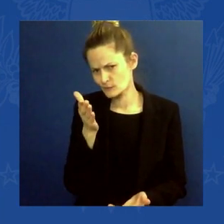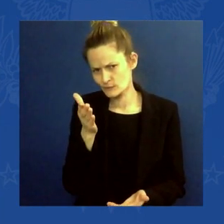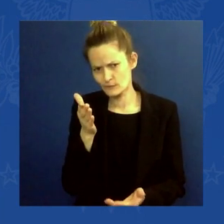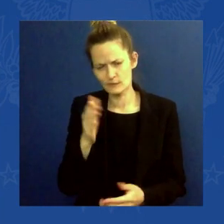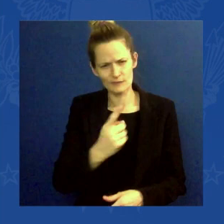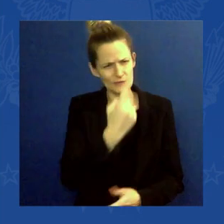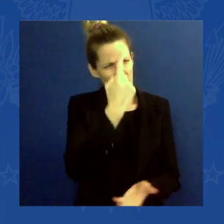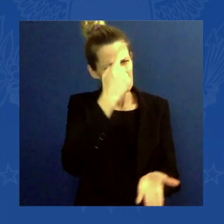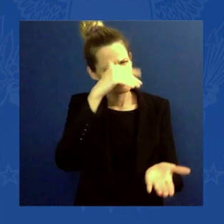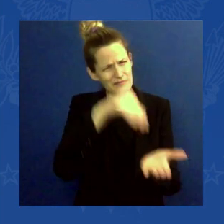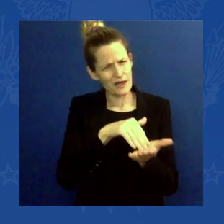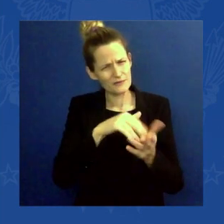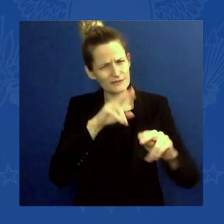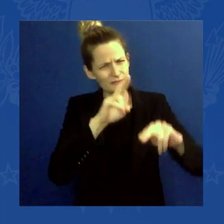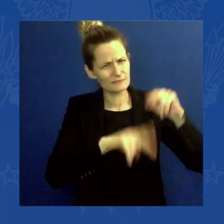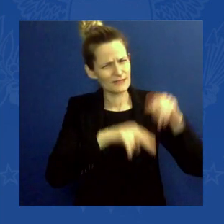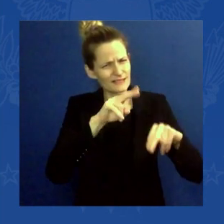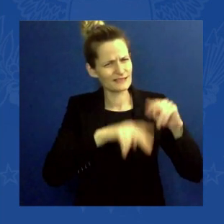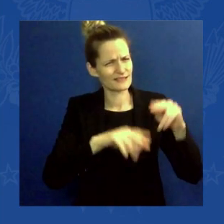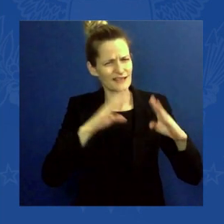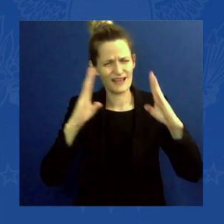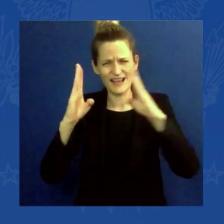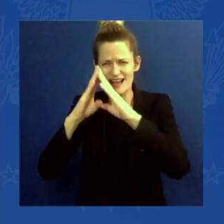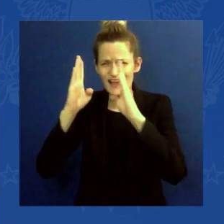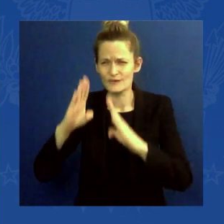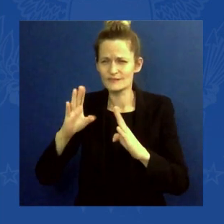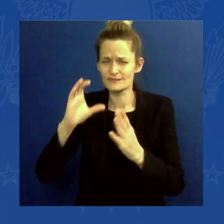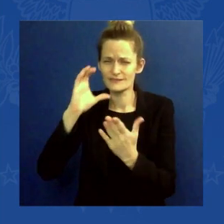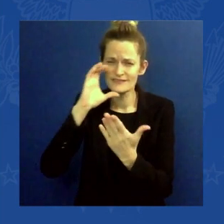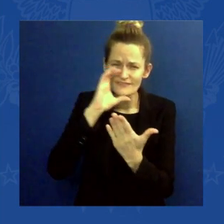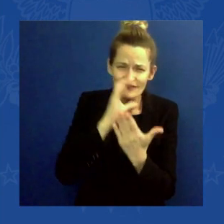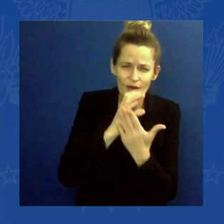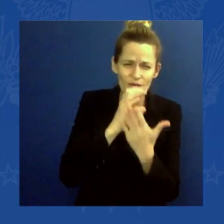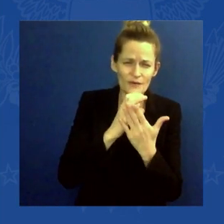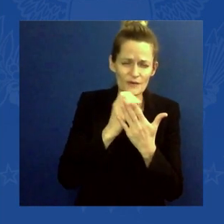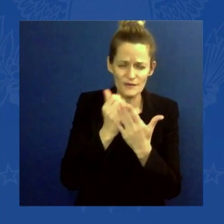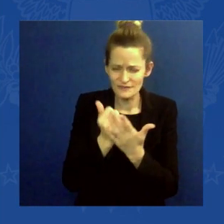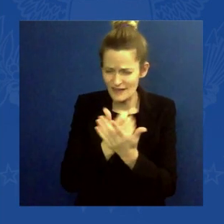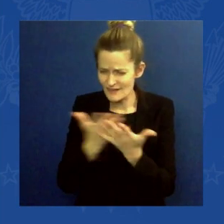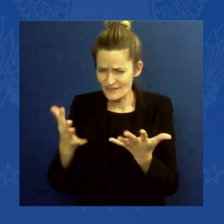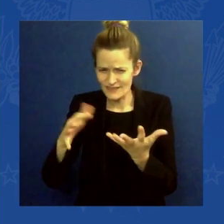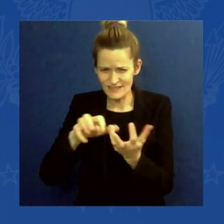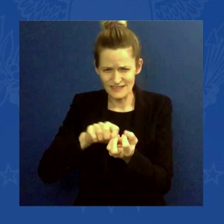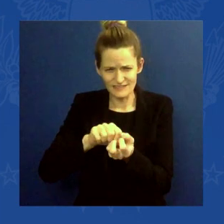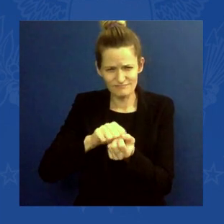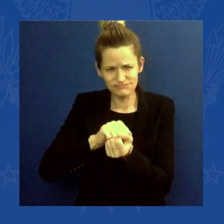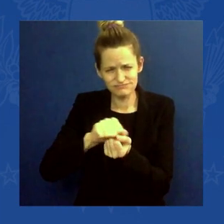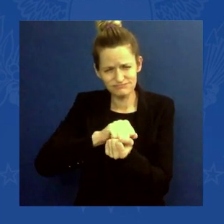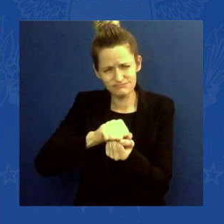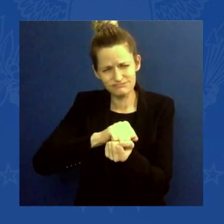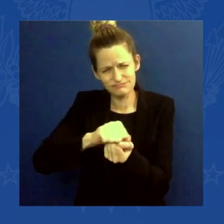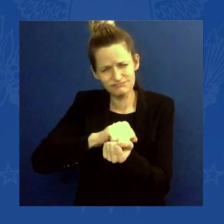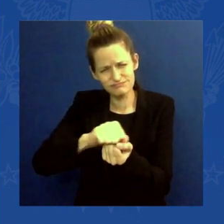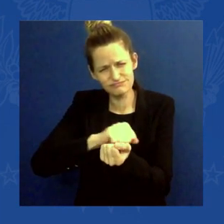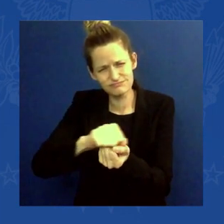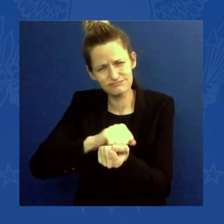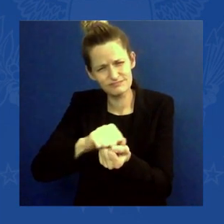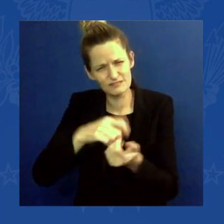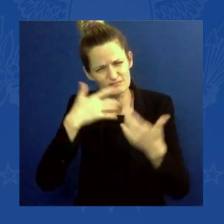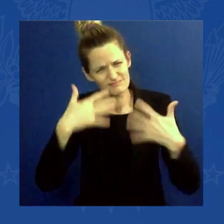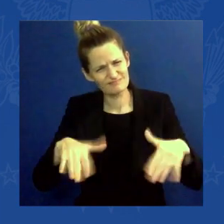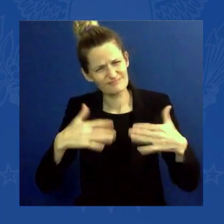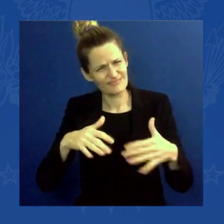air quality to degrade it, local economy stopped in its tracks, and nearly 200 people in the area